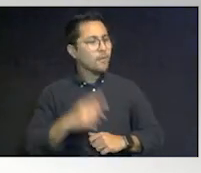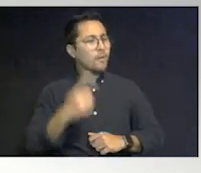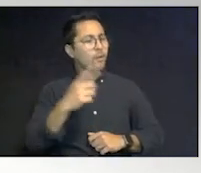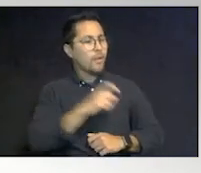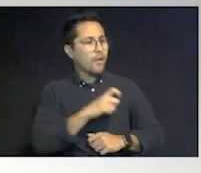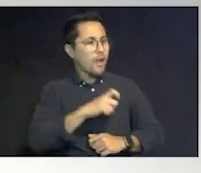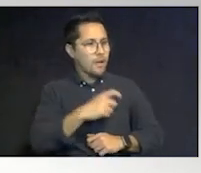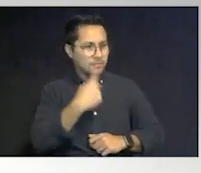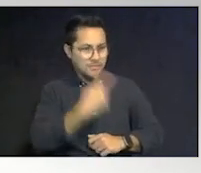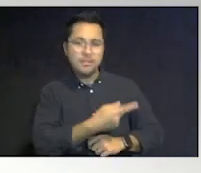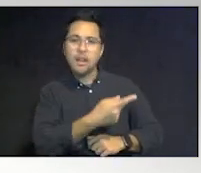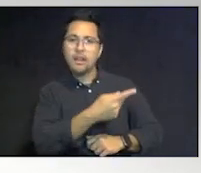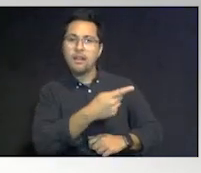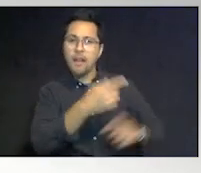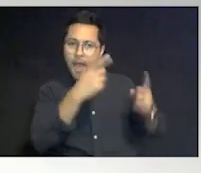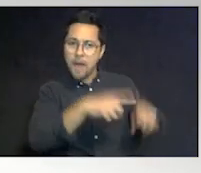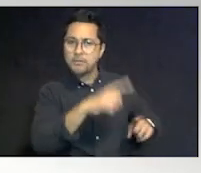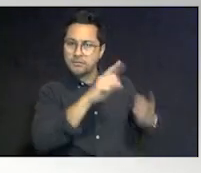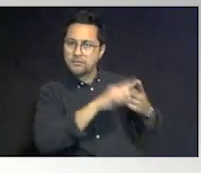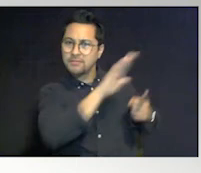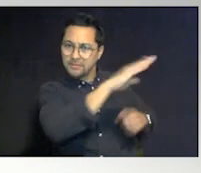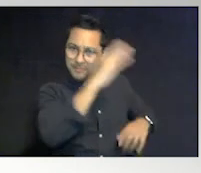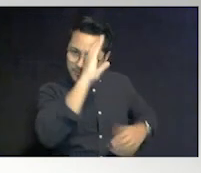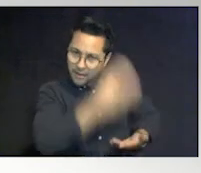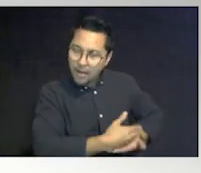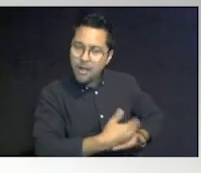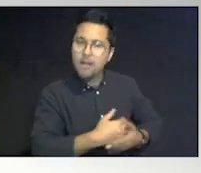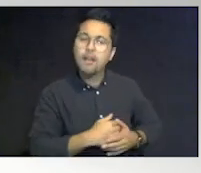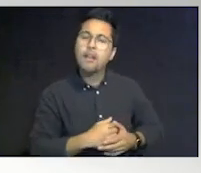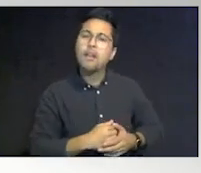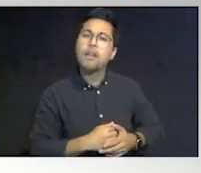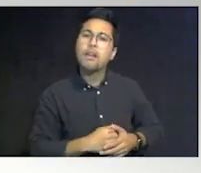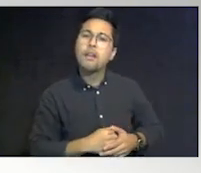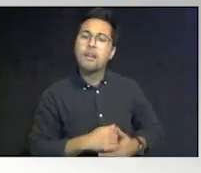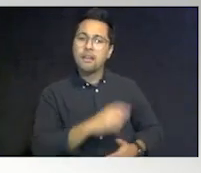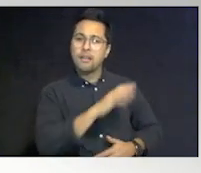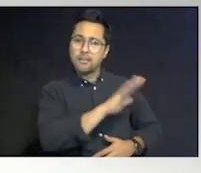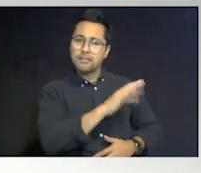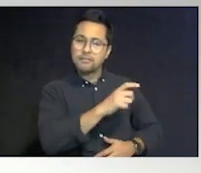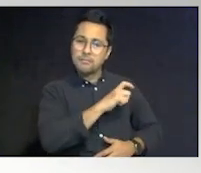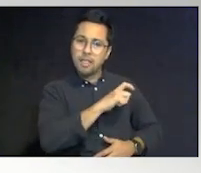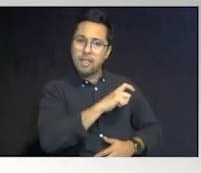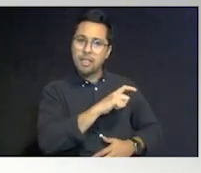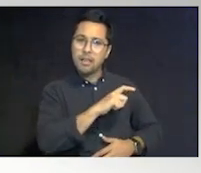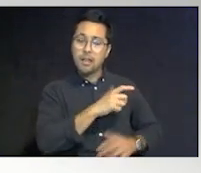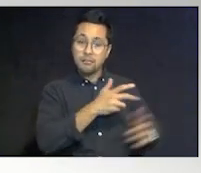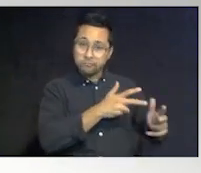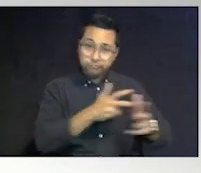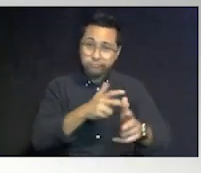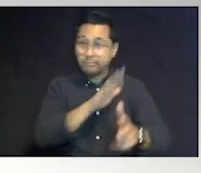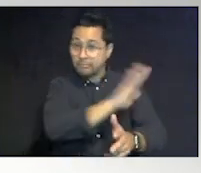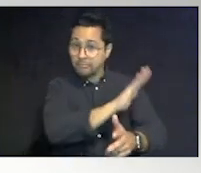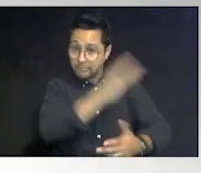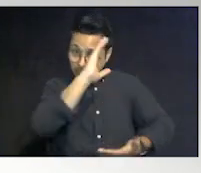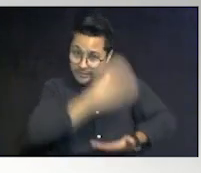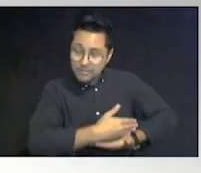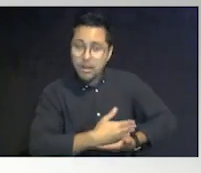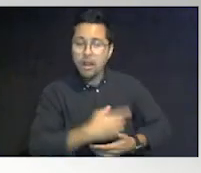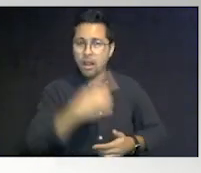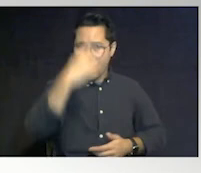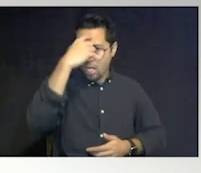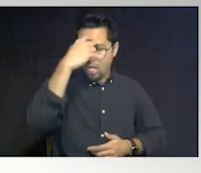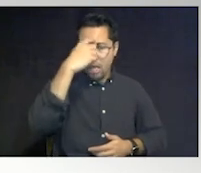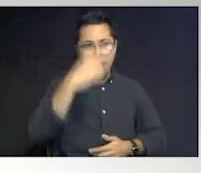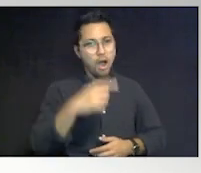said it happened to him. To his son. Him, himself. The old police officer got pulled over and his son thought he was there and